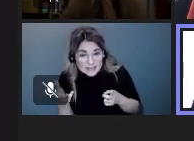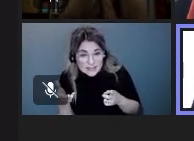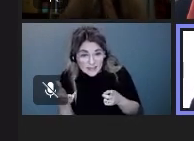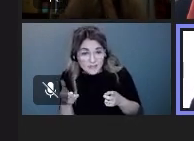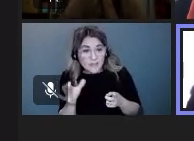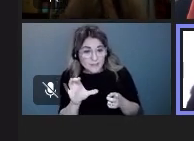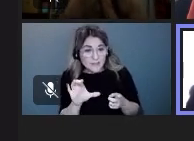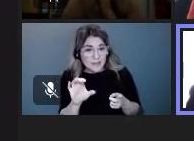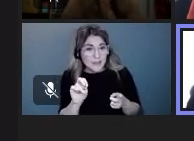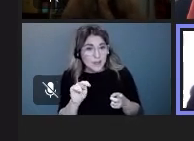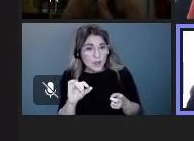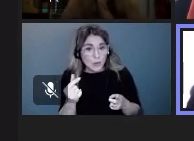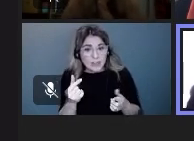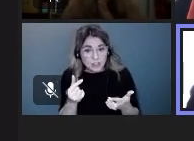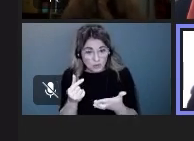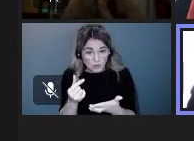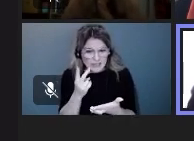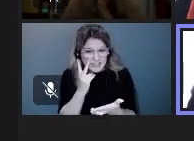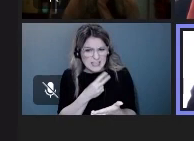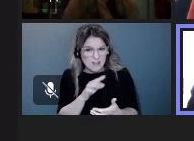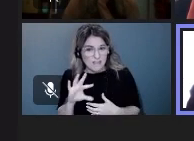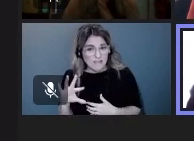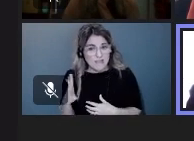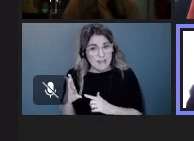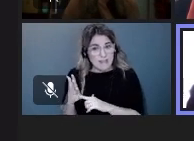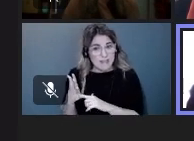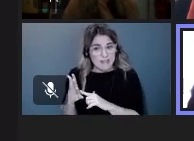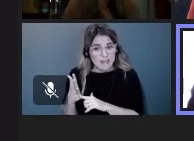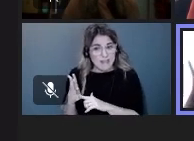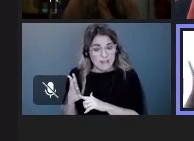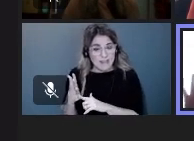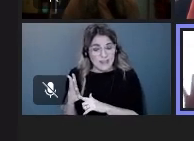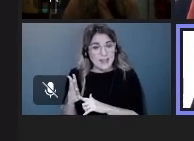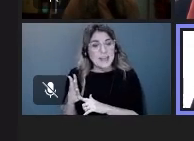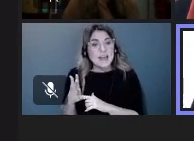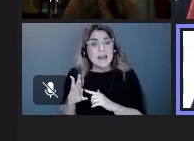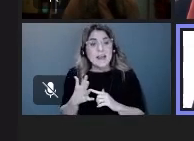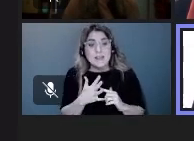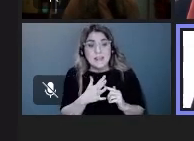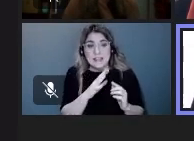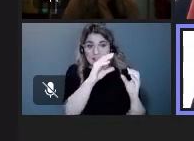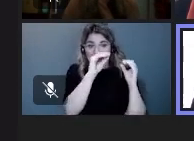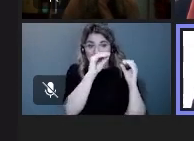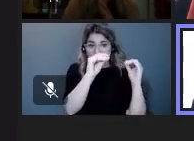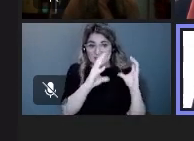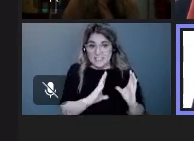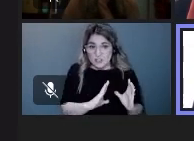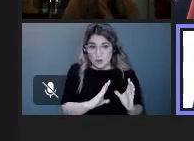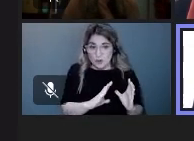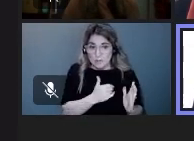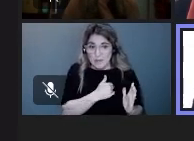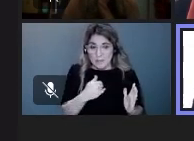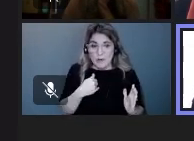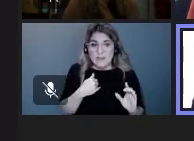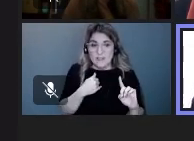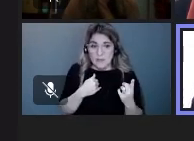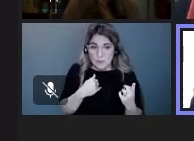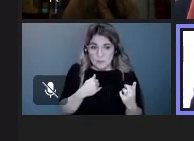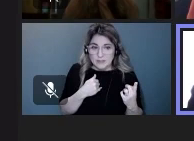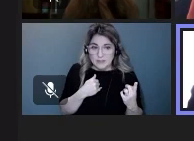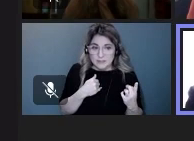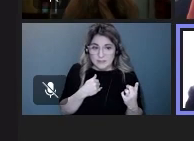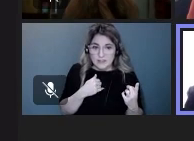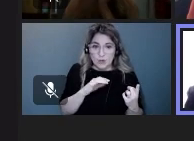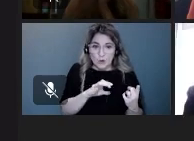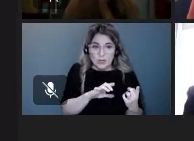counties are represented in the fifth district for our teacher member it's the first congressional district as I said it will rotate so March 6th